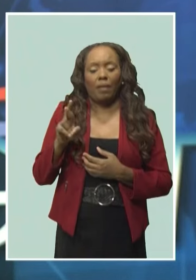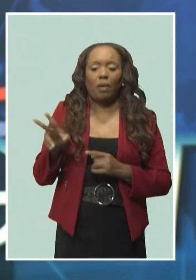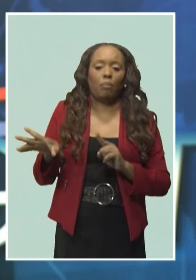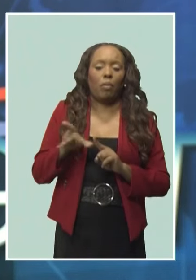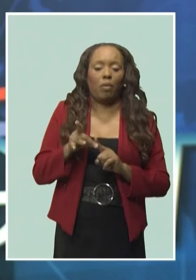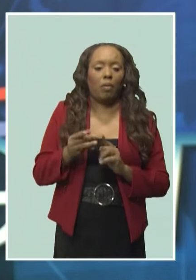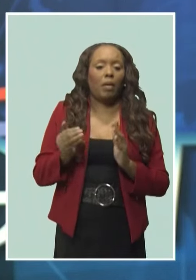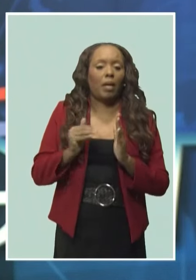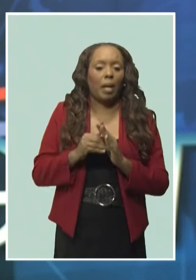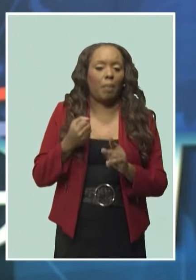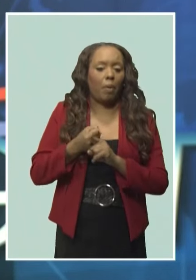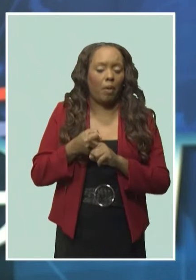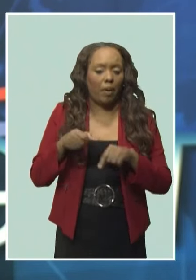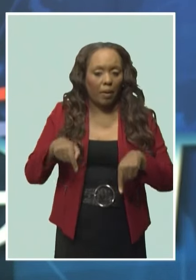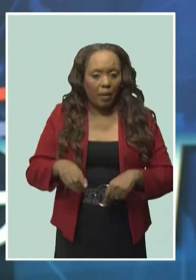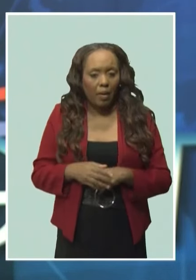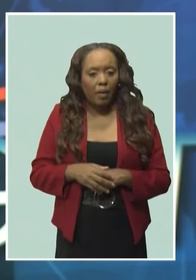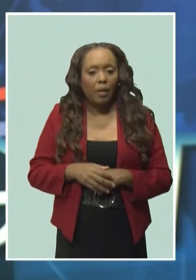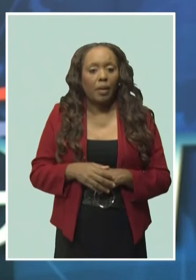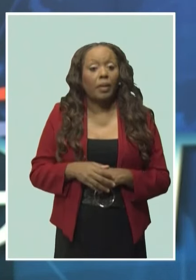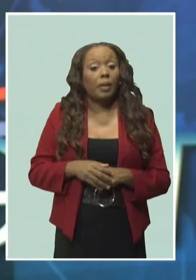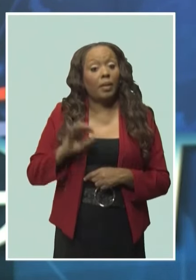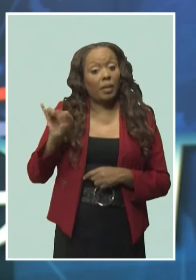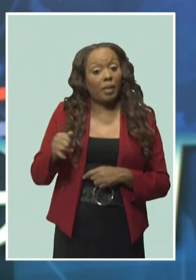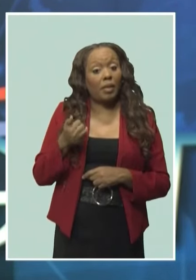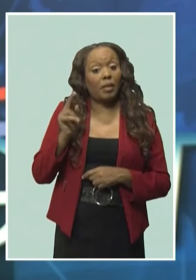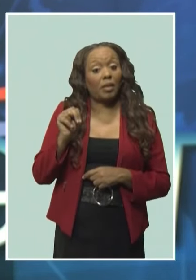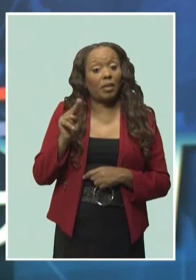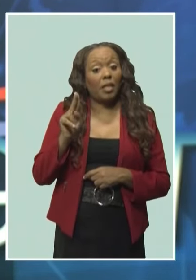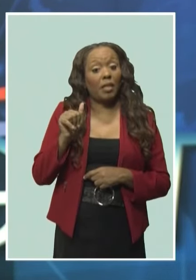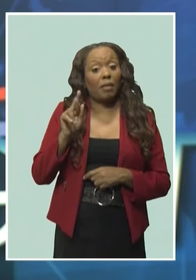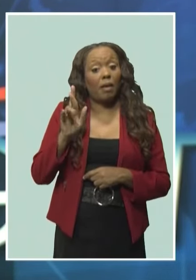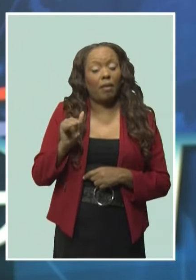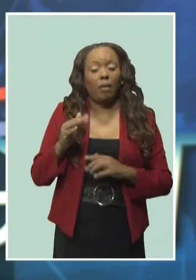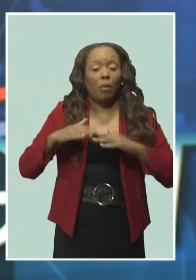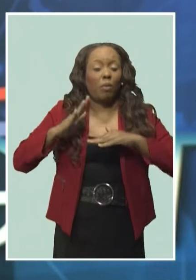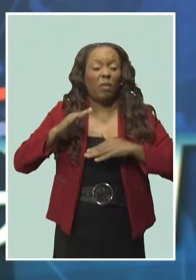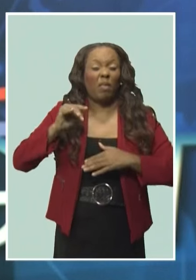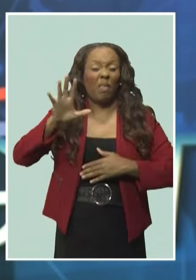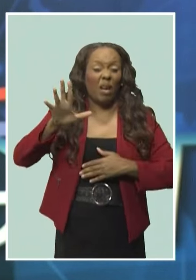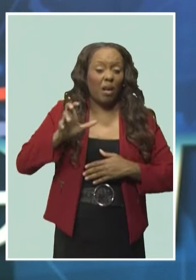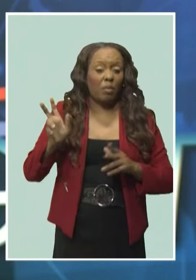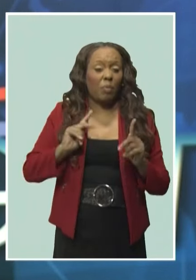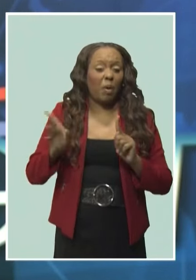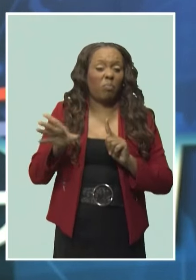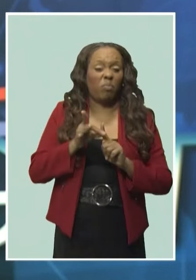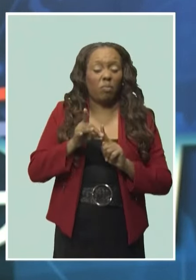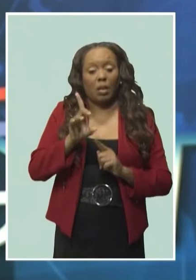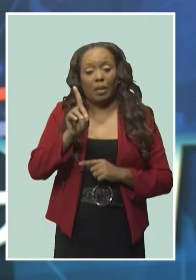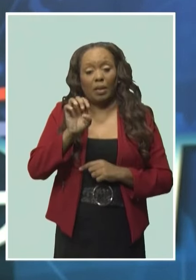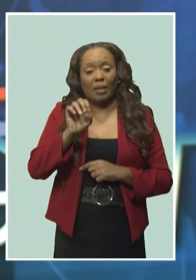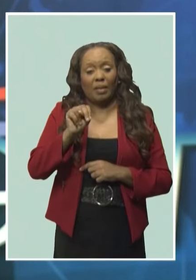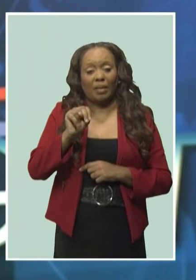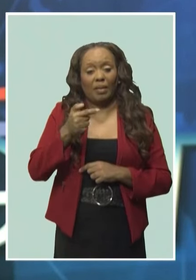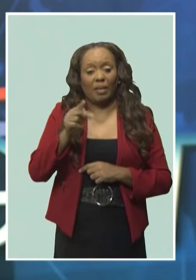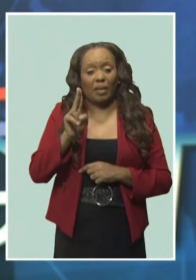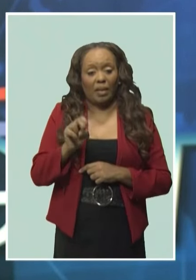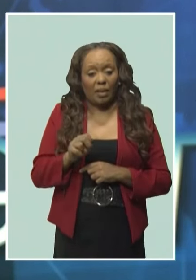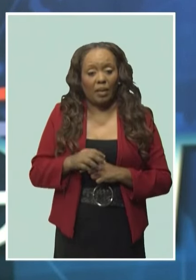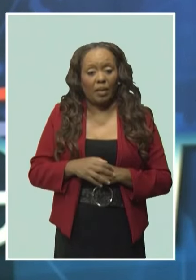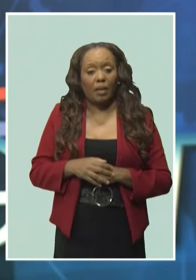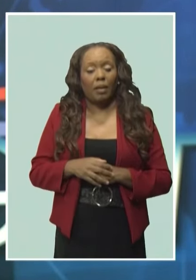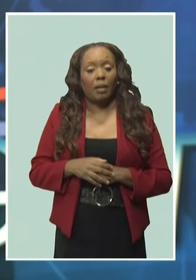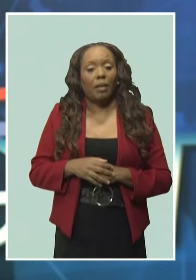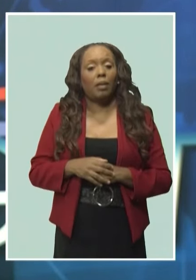January. While there were fewer deaths, there have been more hospitalisations for dengue. Dr. Rolock attributed this to